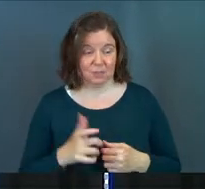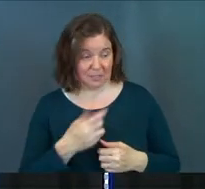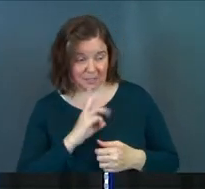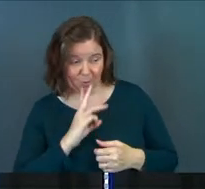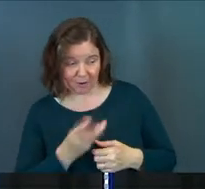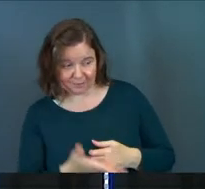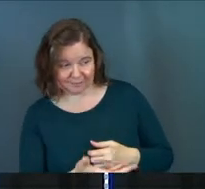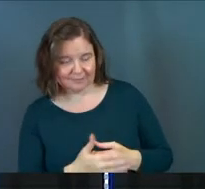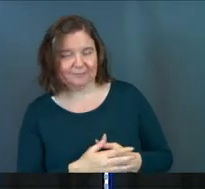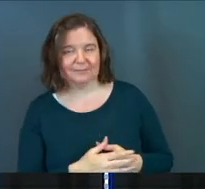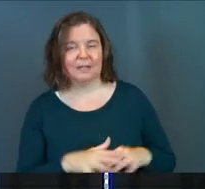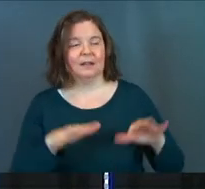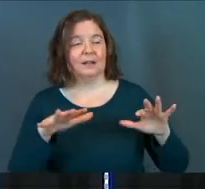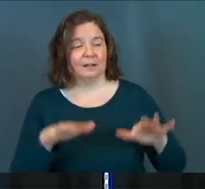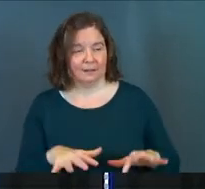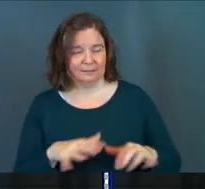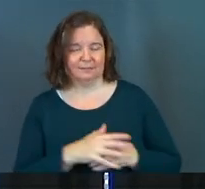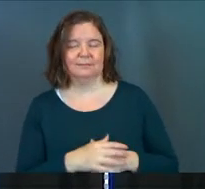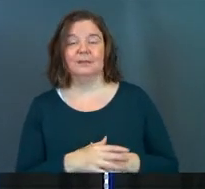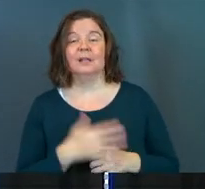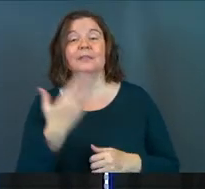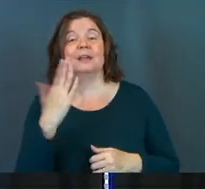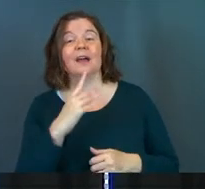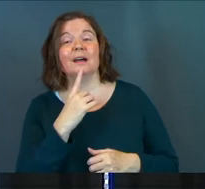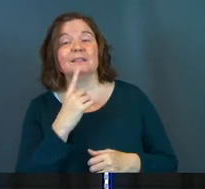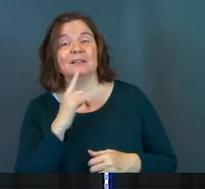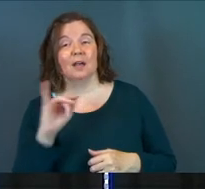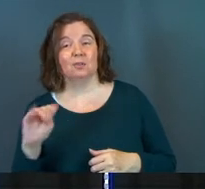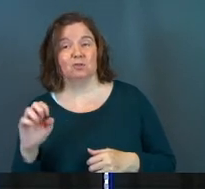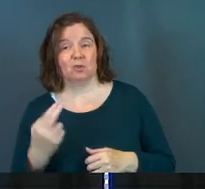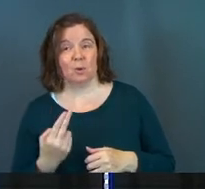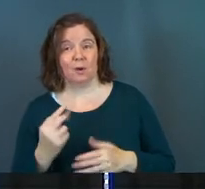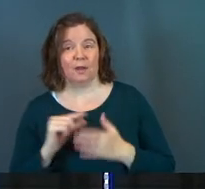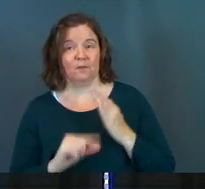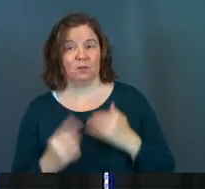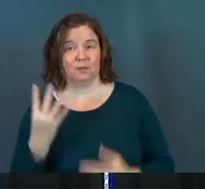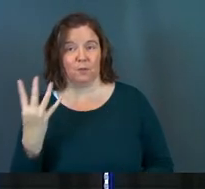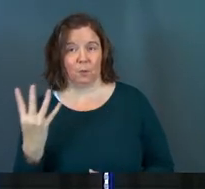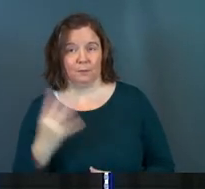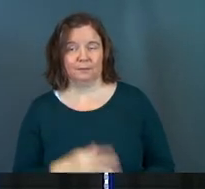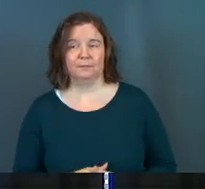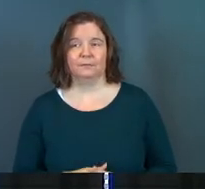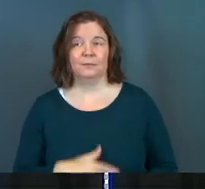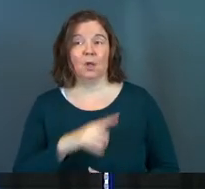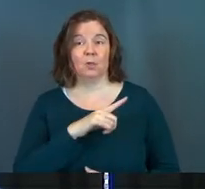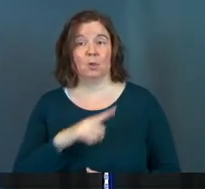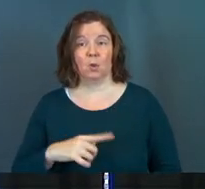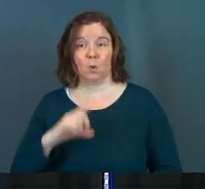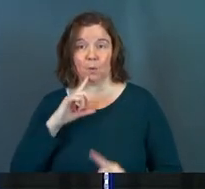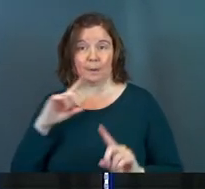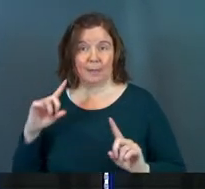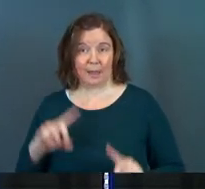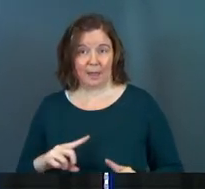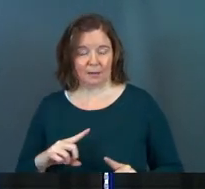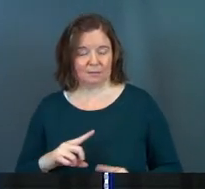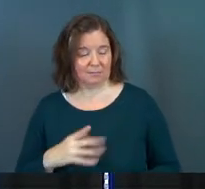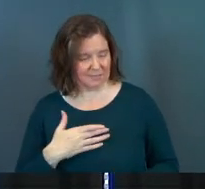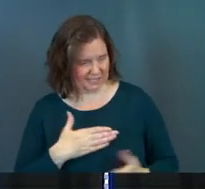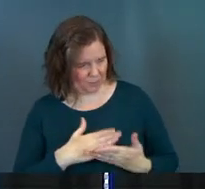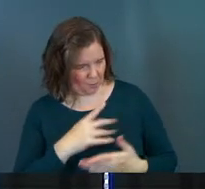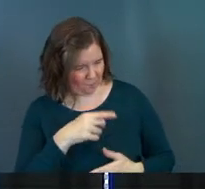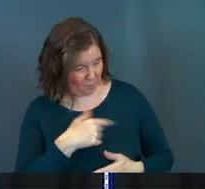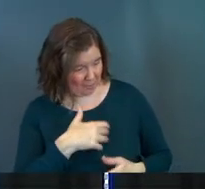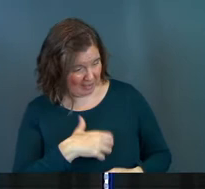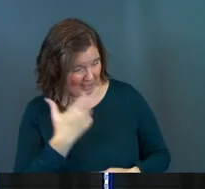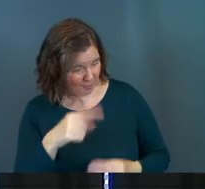some water. You know, it's like, take a break. Here's what God says to Jonah in verse four. The Lord replied, is it right